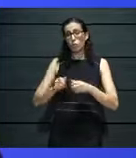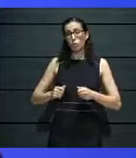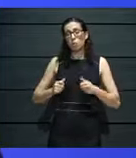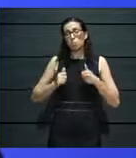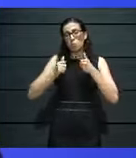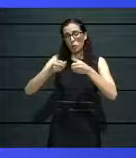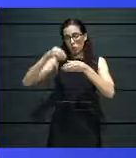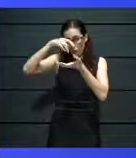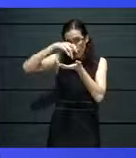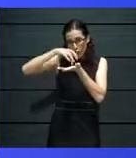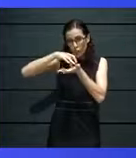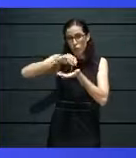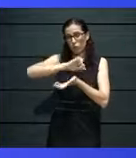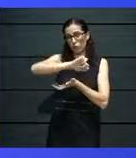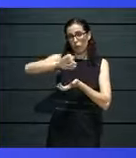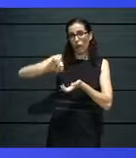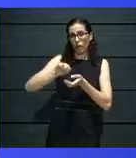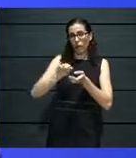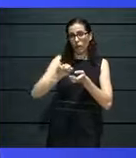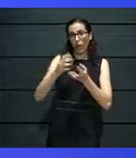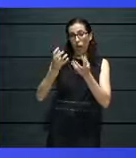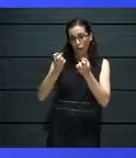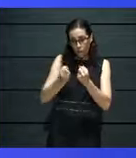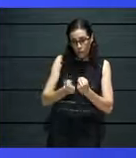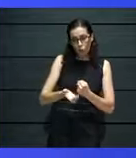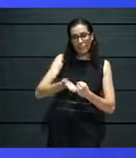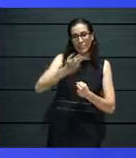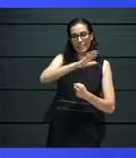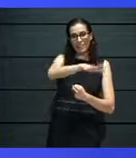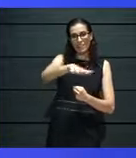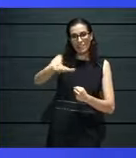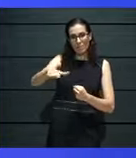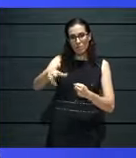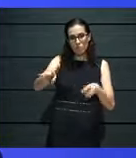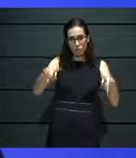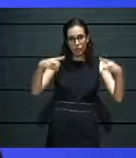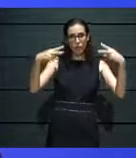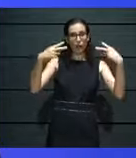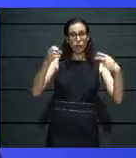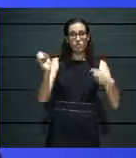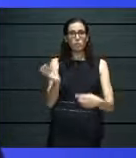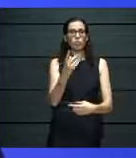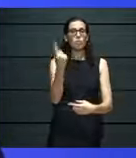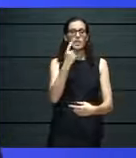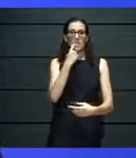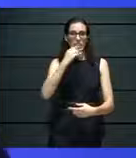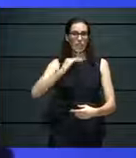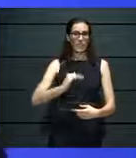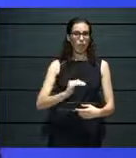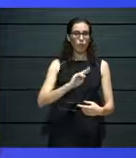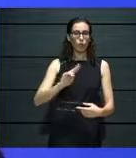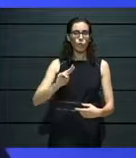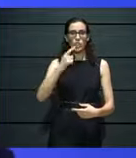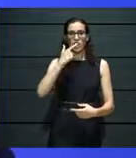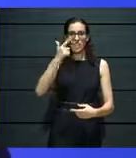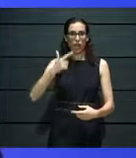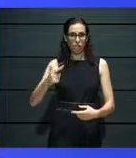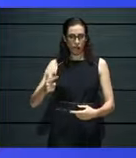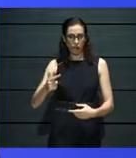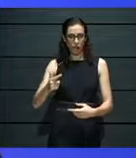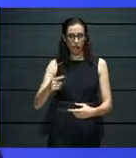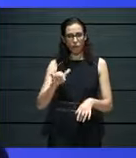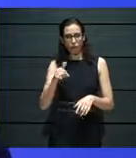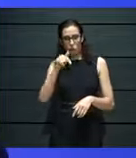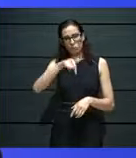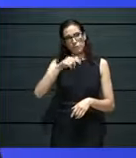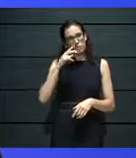engage new audiences. We are looking to engage more the children, the teenagers that are trying to choose the